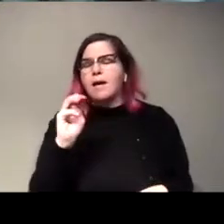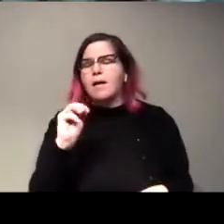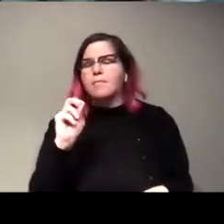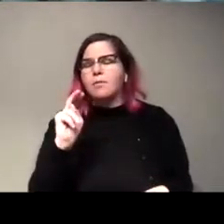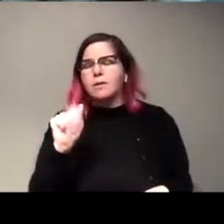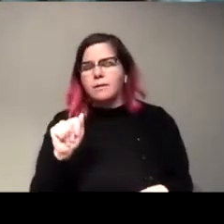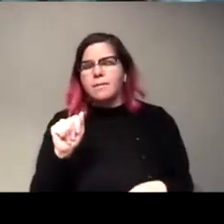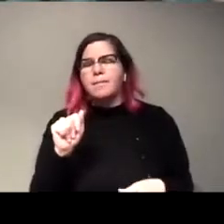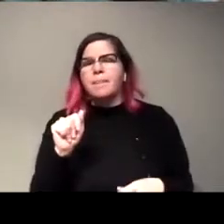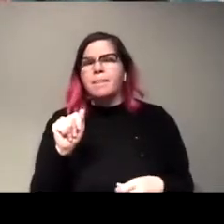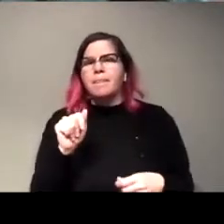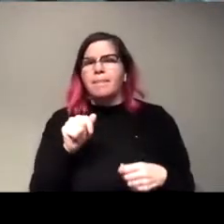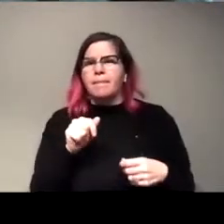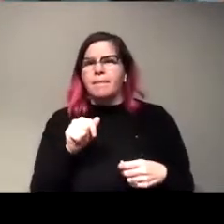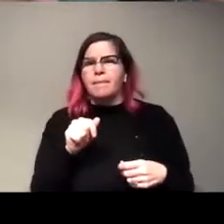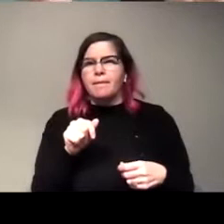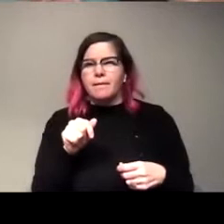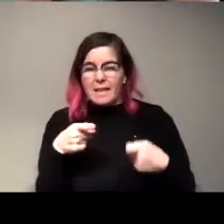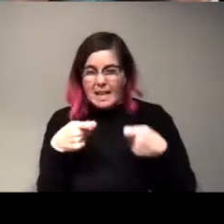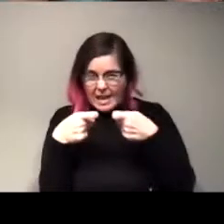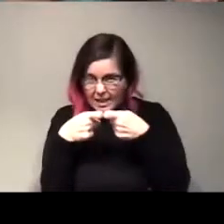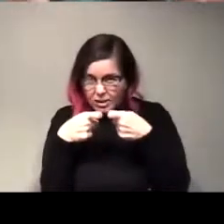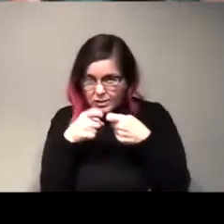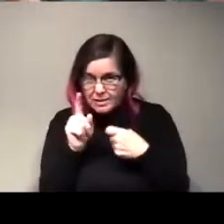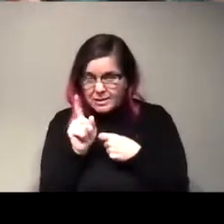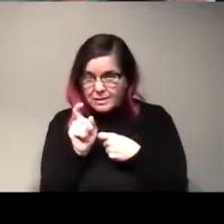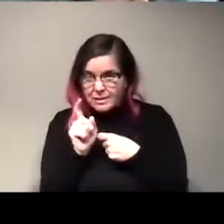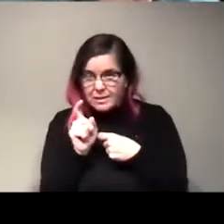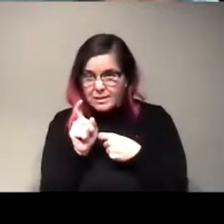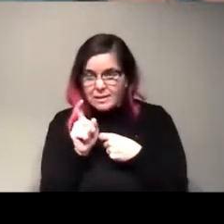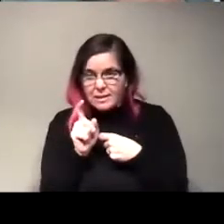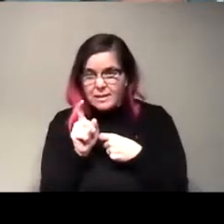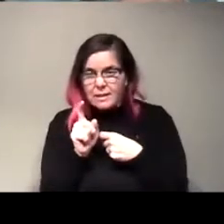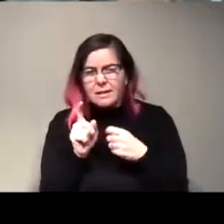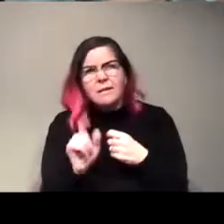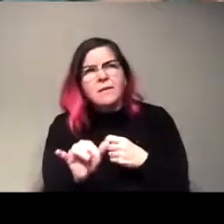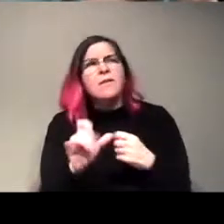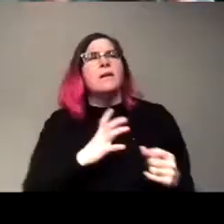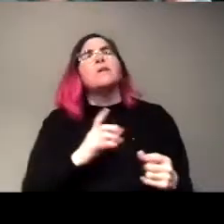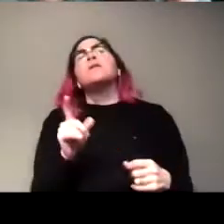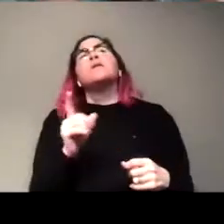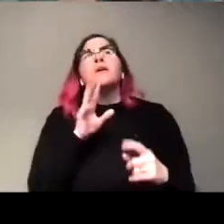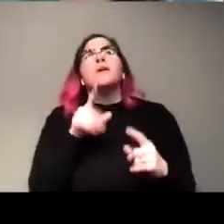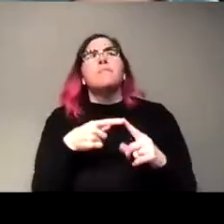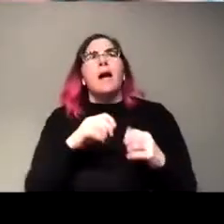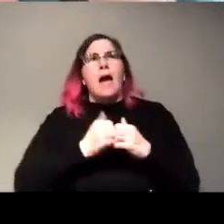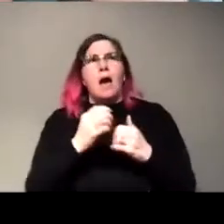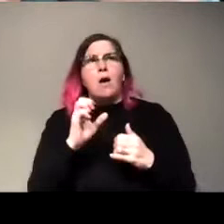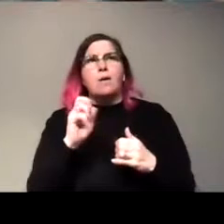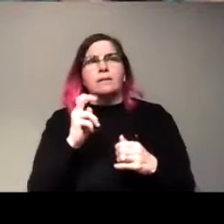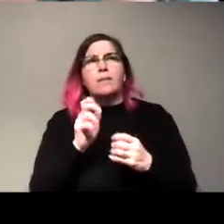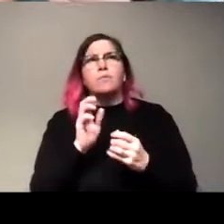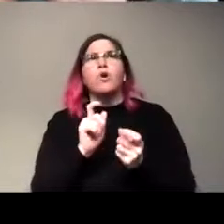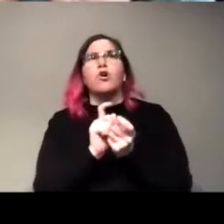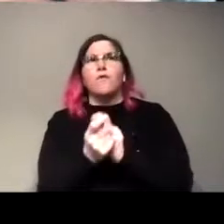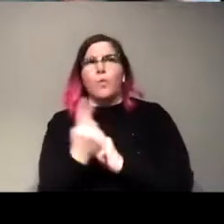the electricity, like where is like, we, we talked about how these enzymes are converting one thing to another